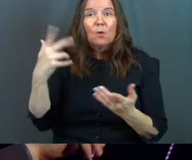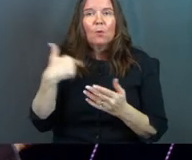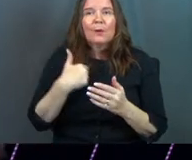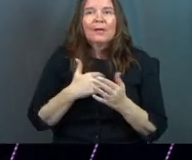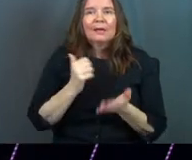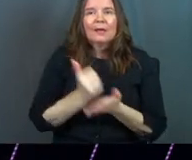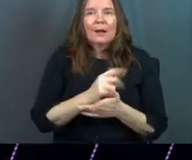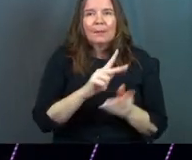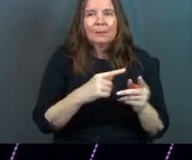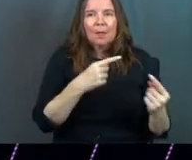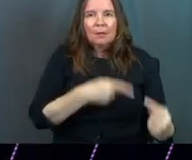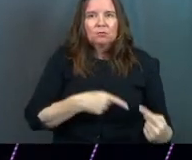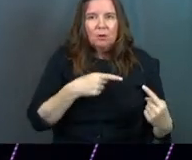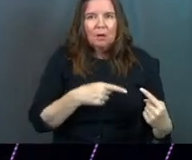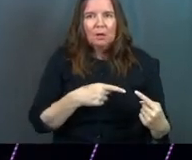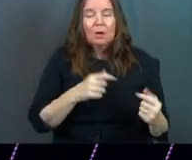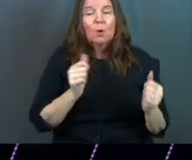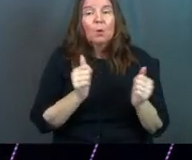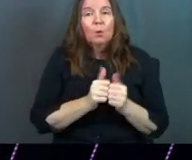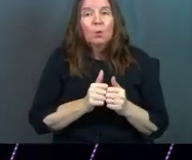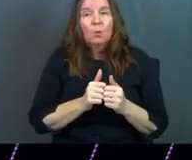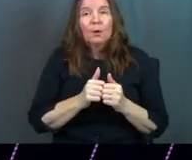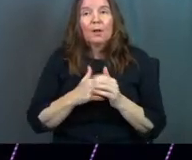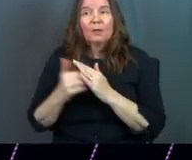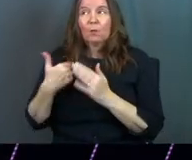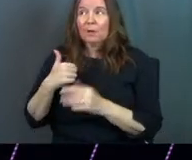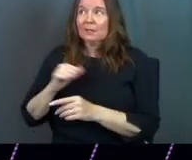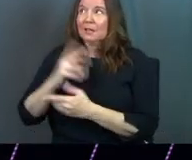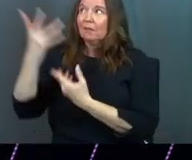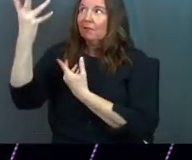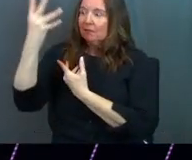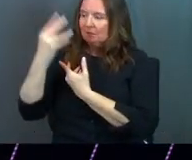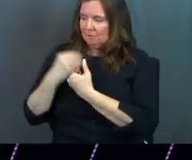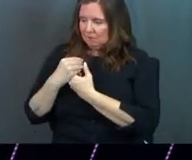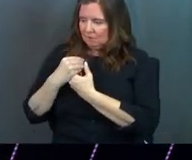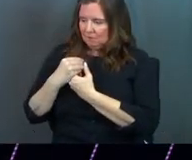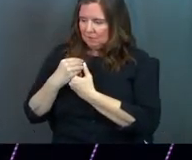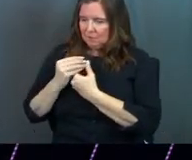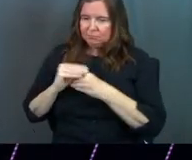How? With the comfort we ourselves receive from God.